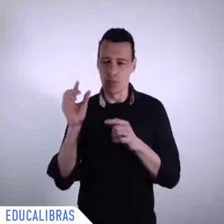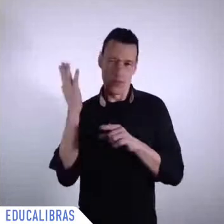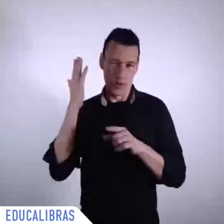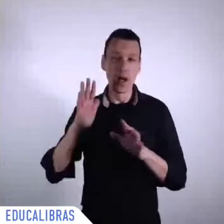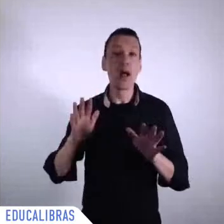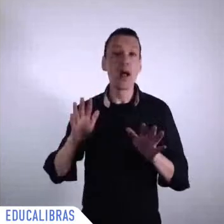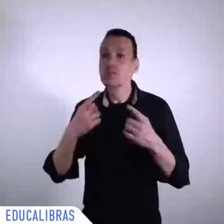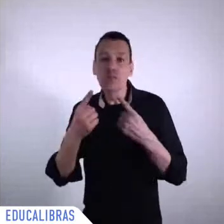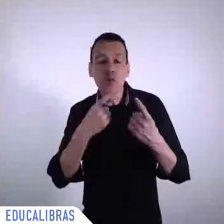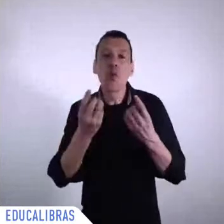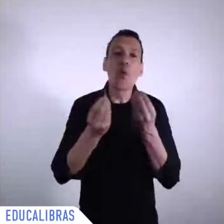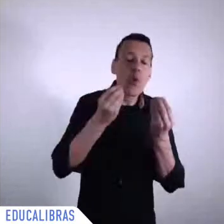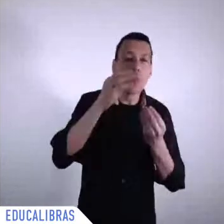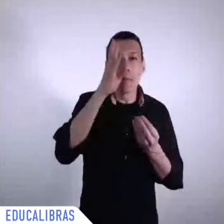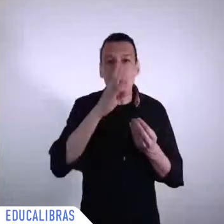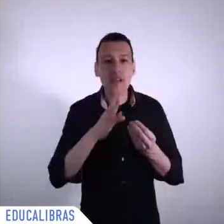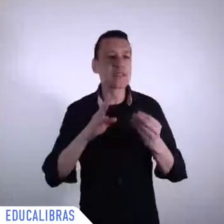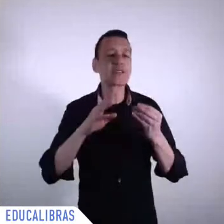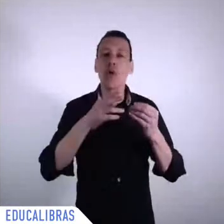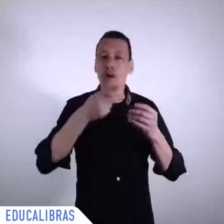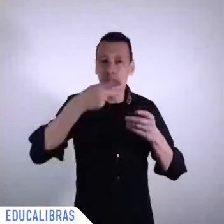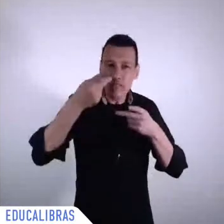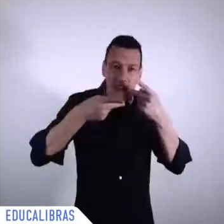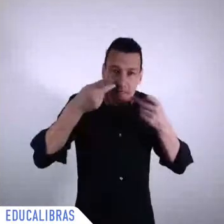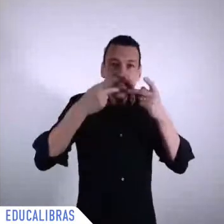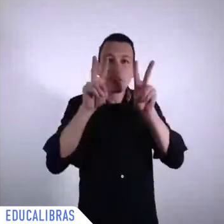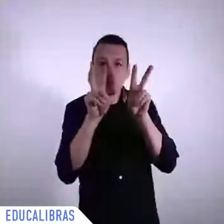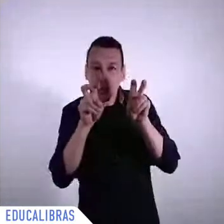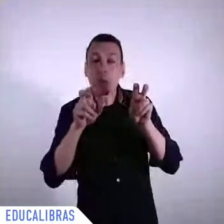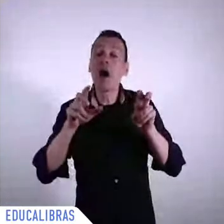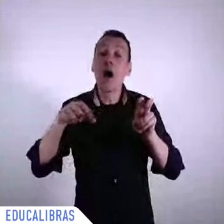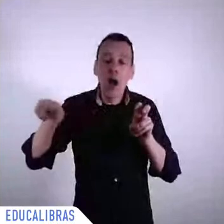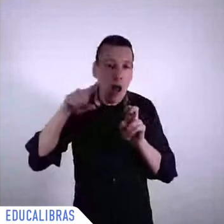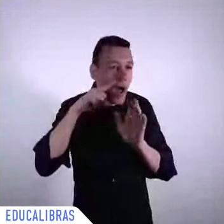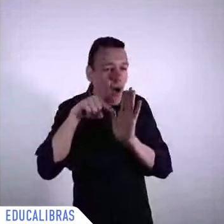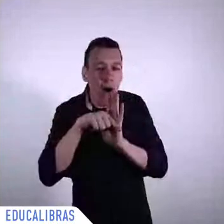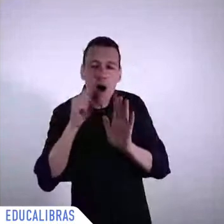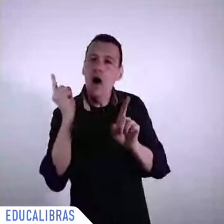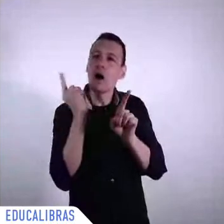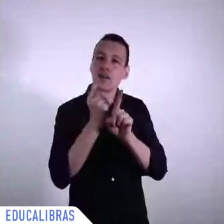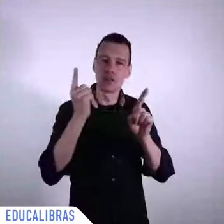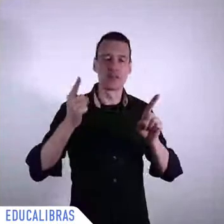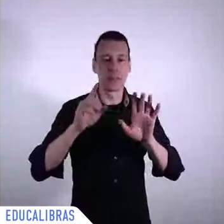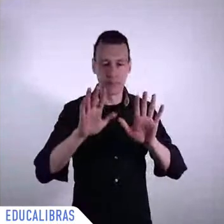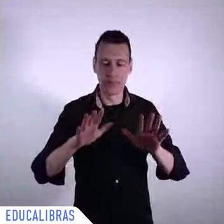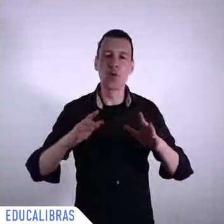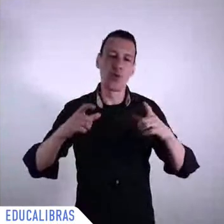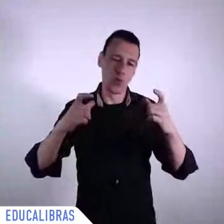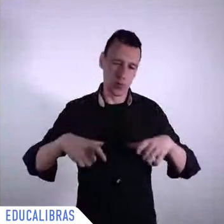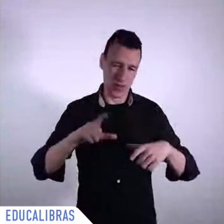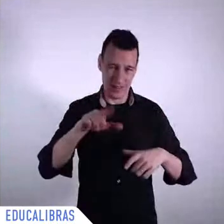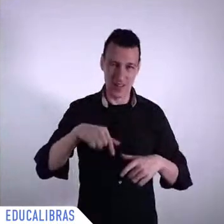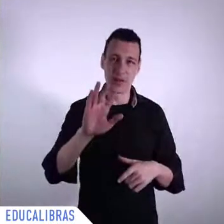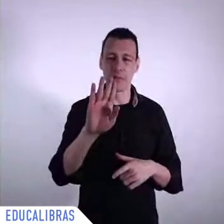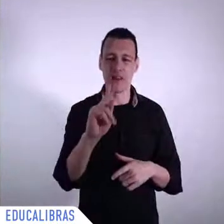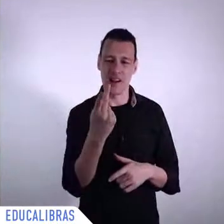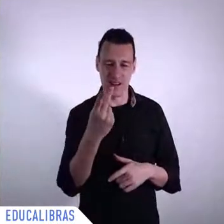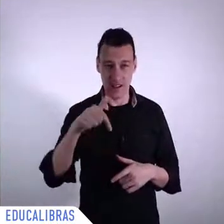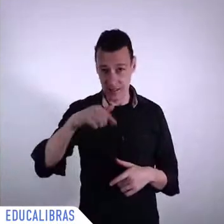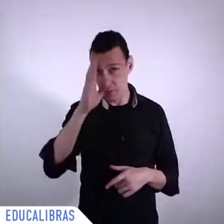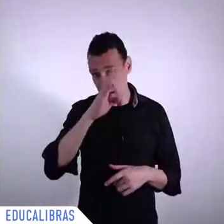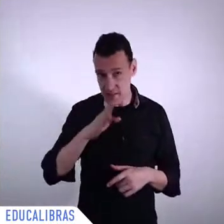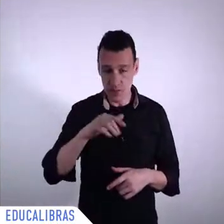supported once again by Brazilian scholars because I do believe that it is of vital